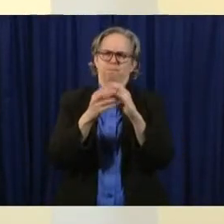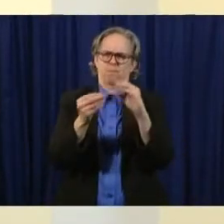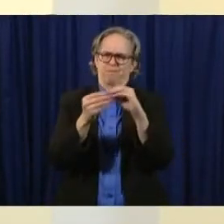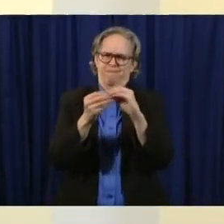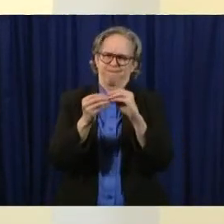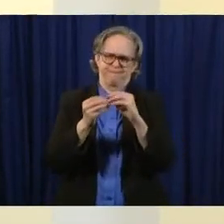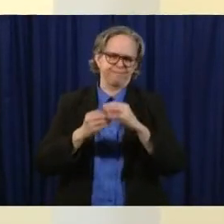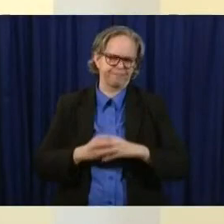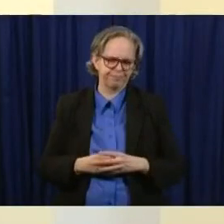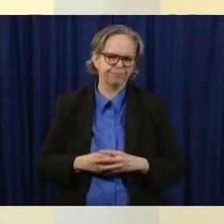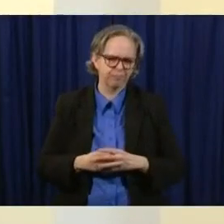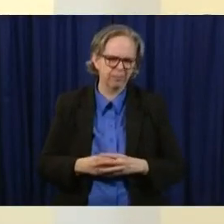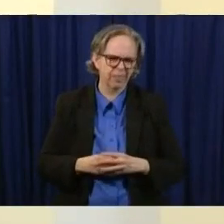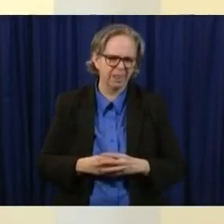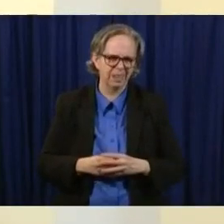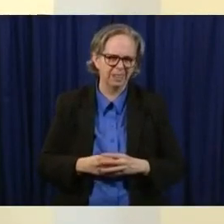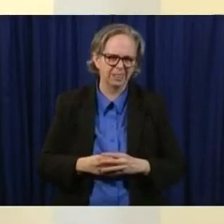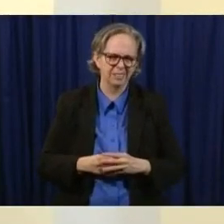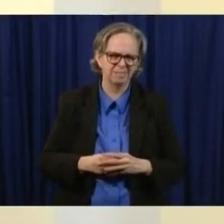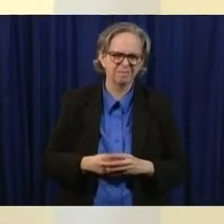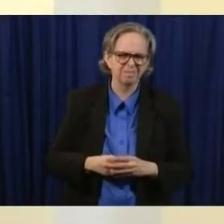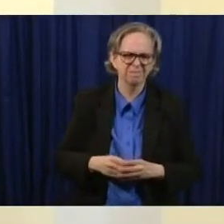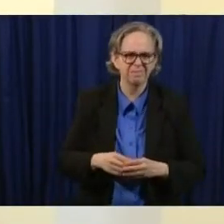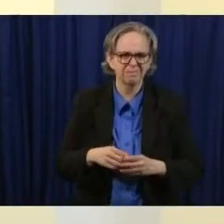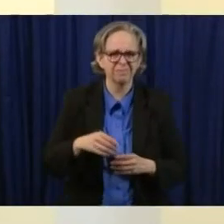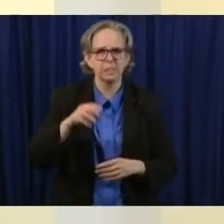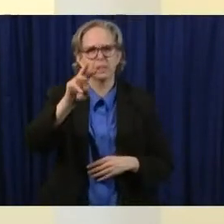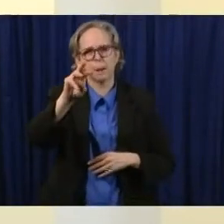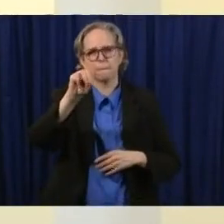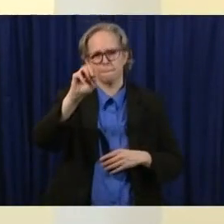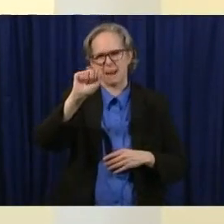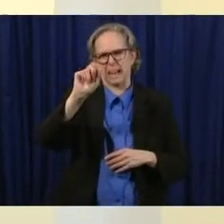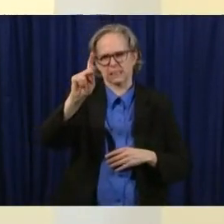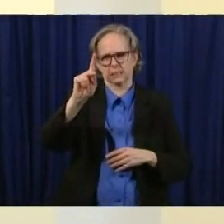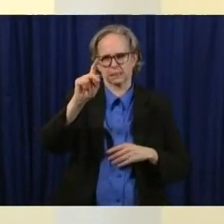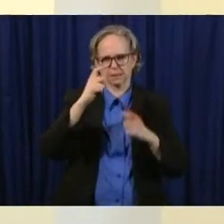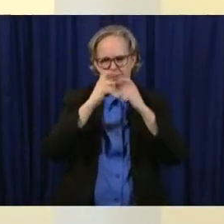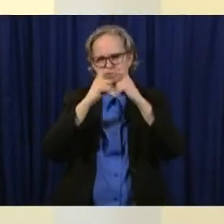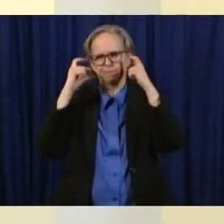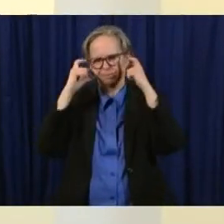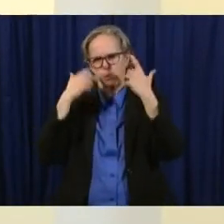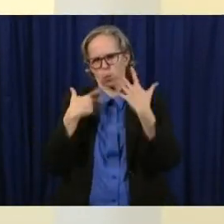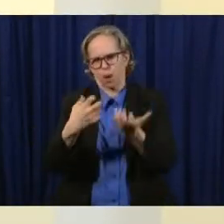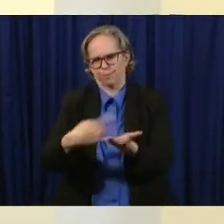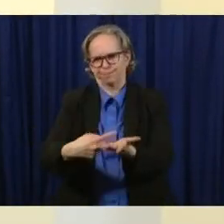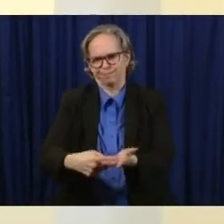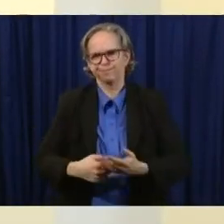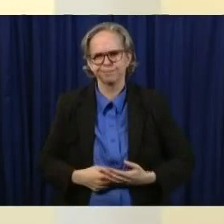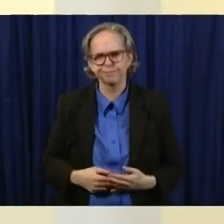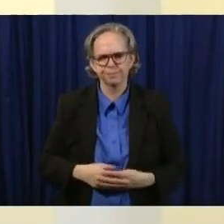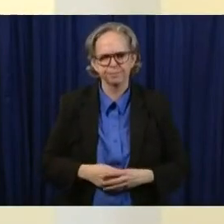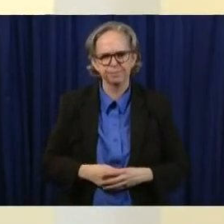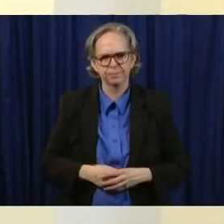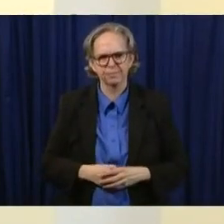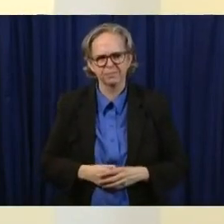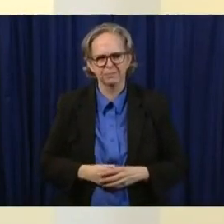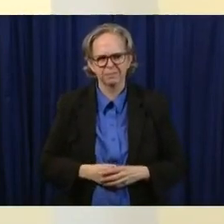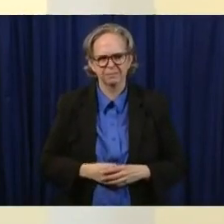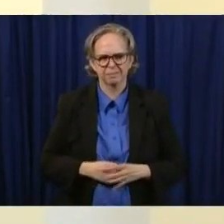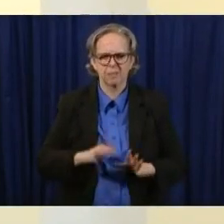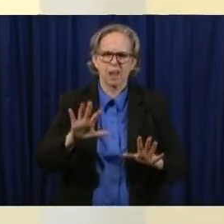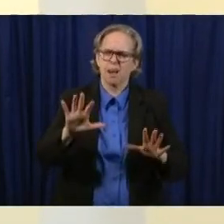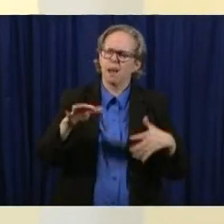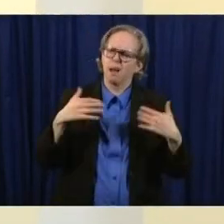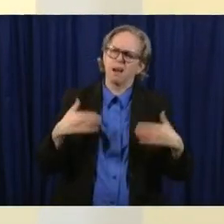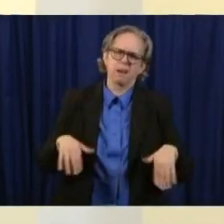about the masks as well um i want to acknowledge um just everything that everyone has